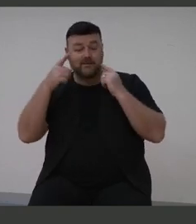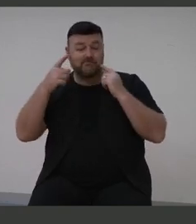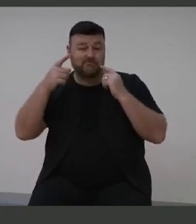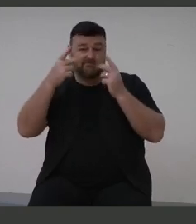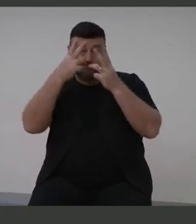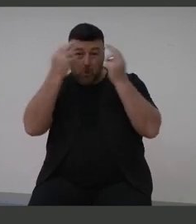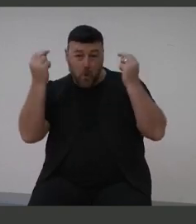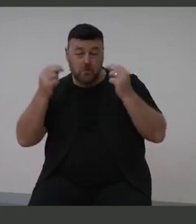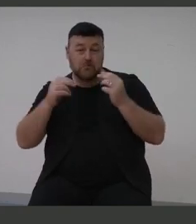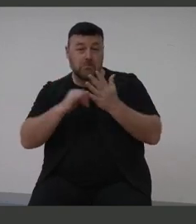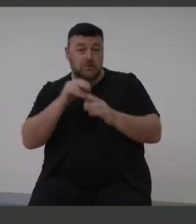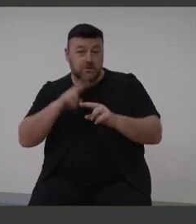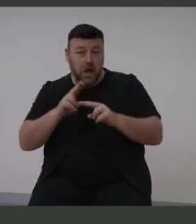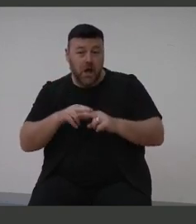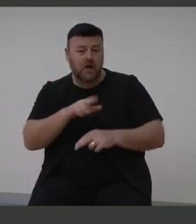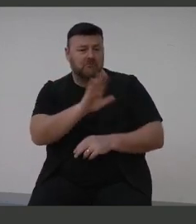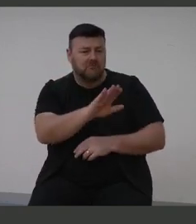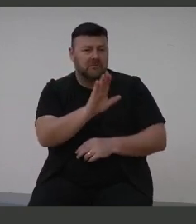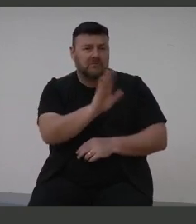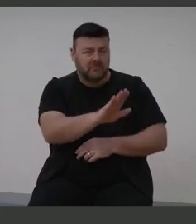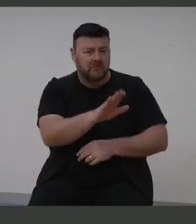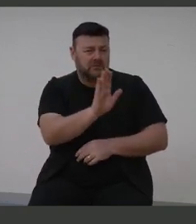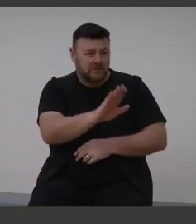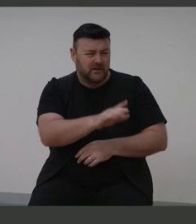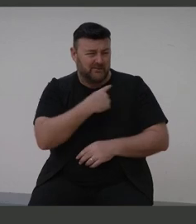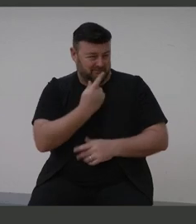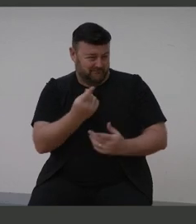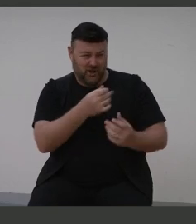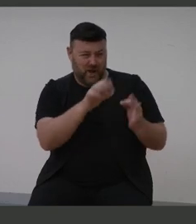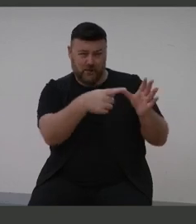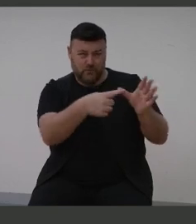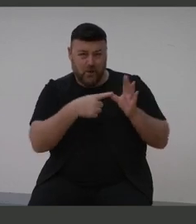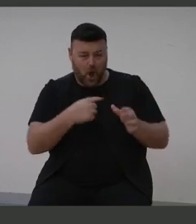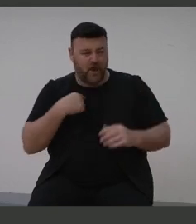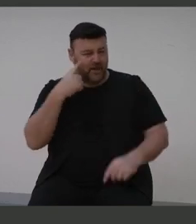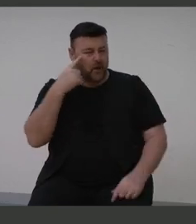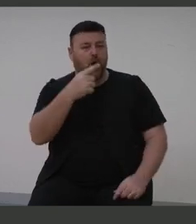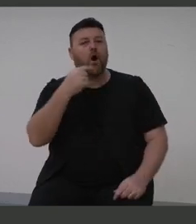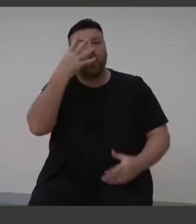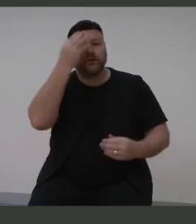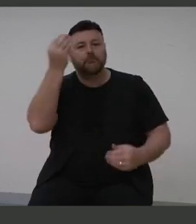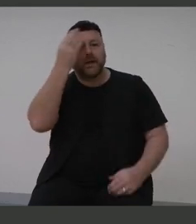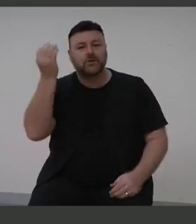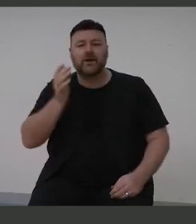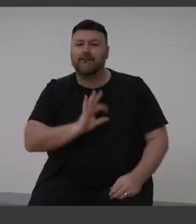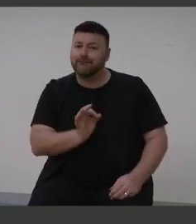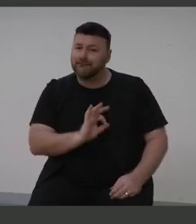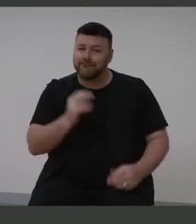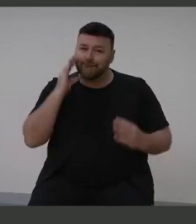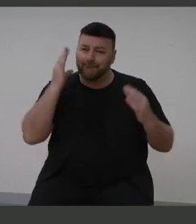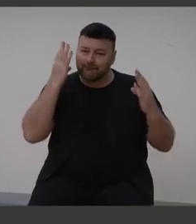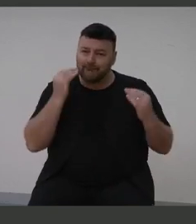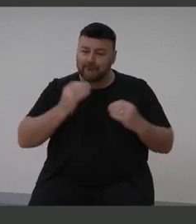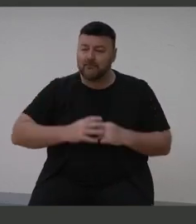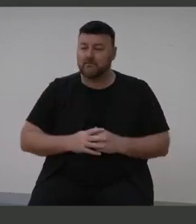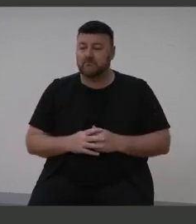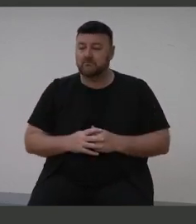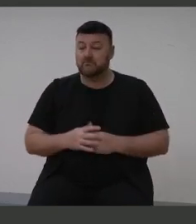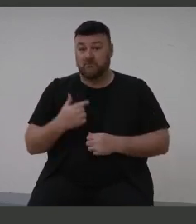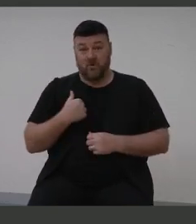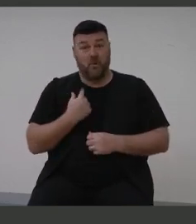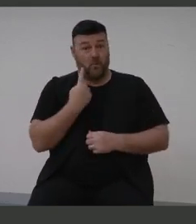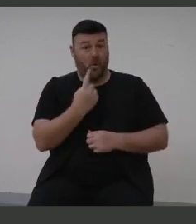think they might have dementia. I am one of the one in six Australians with a hearing loss of some degree.